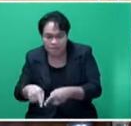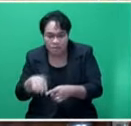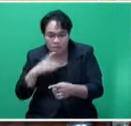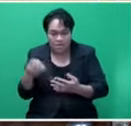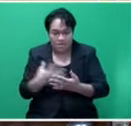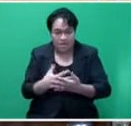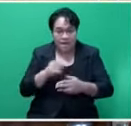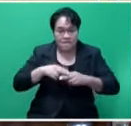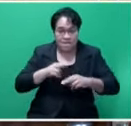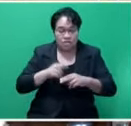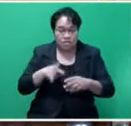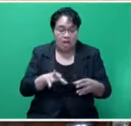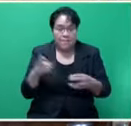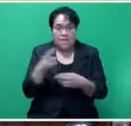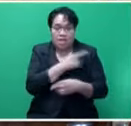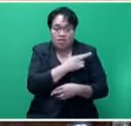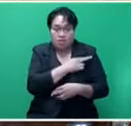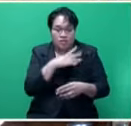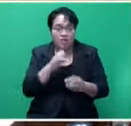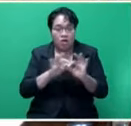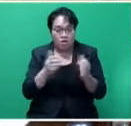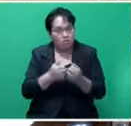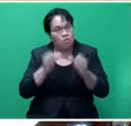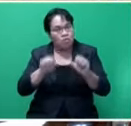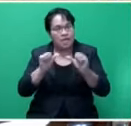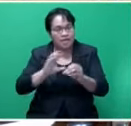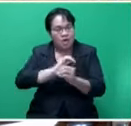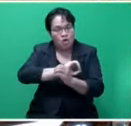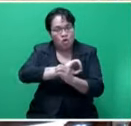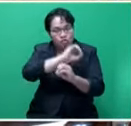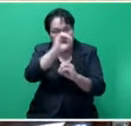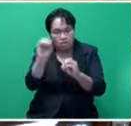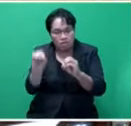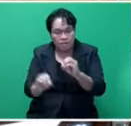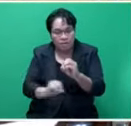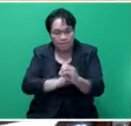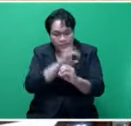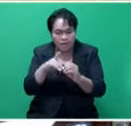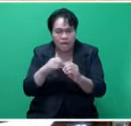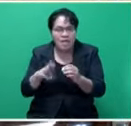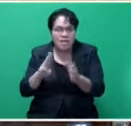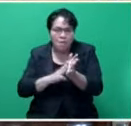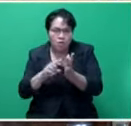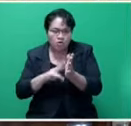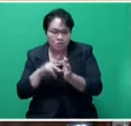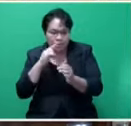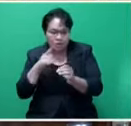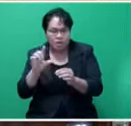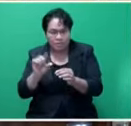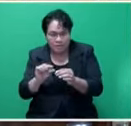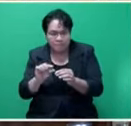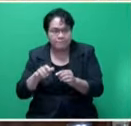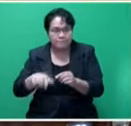obligations under the Vienna Convention for the protection of ozone layer and the Montreal Protocol on substances that deplete the ozone